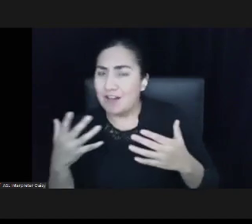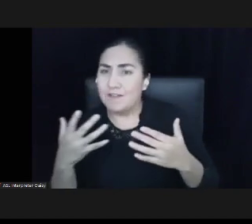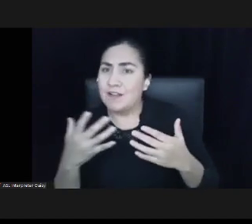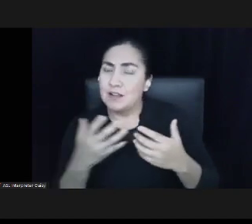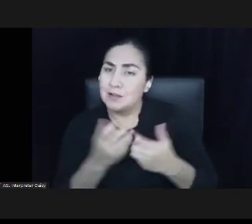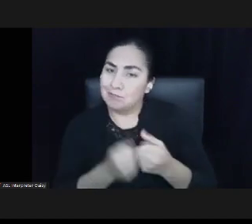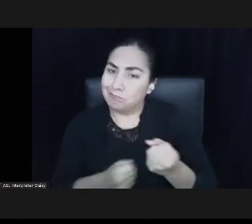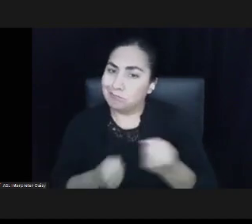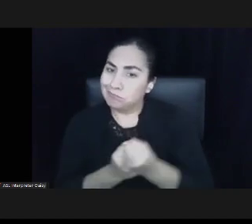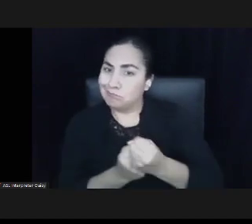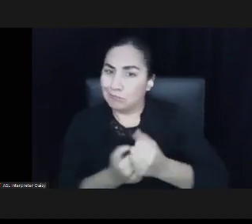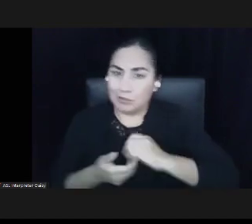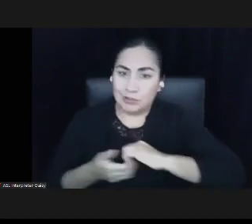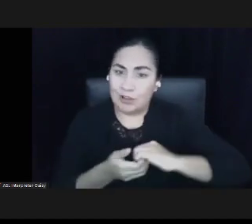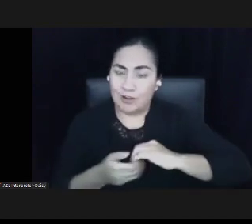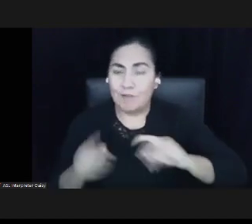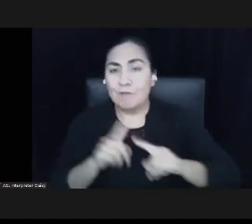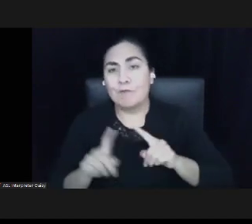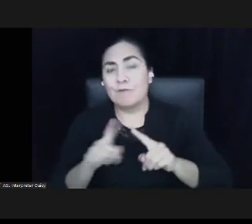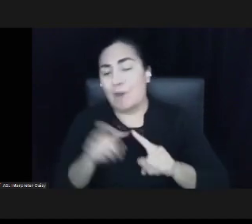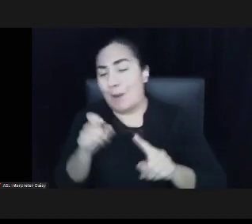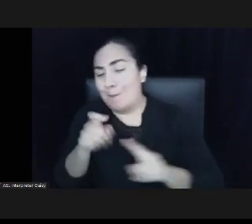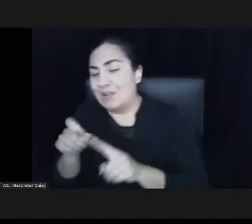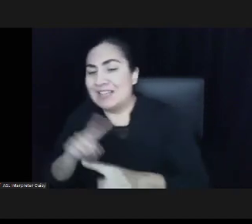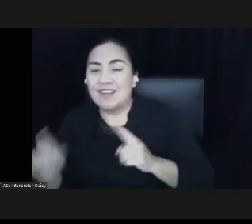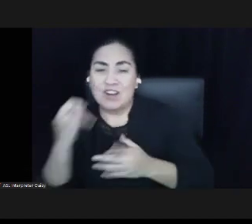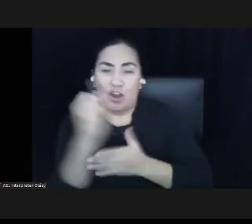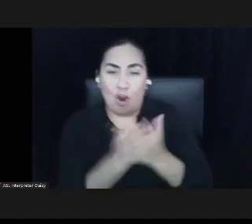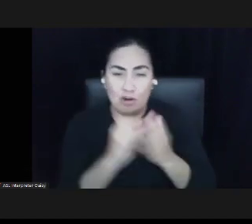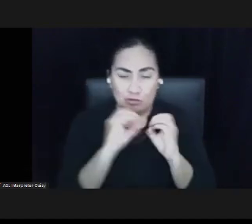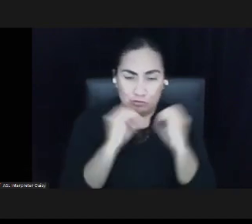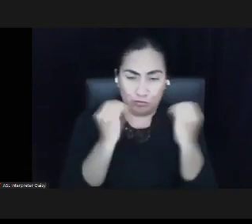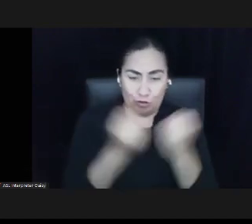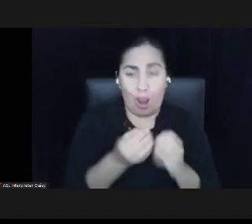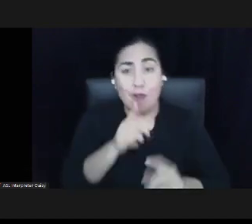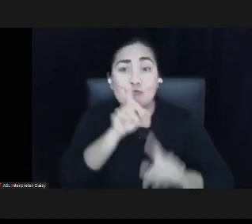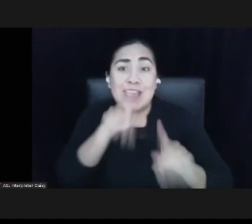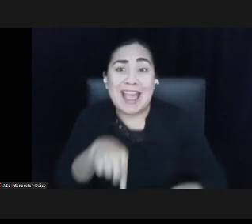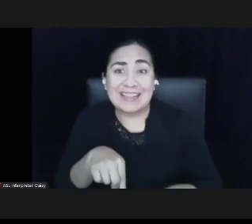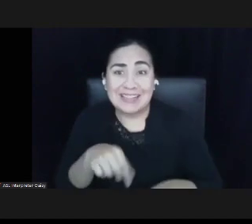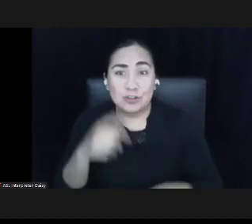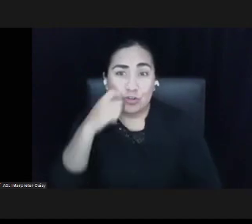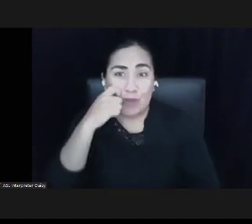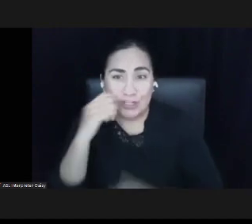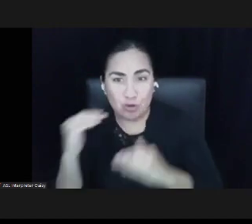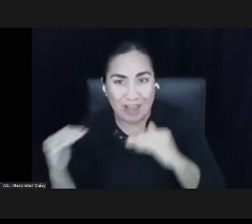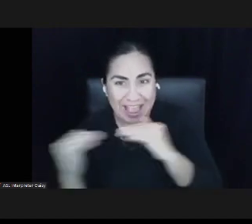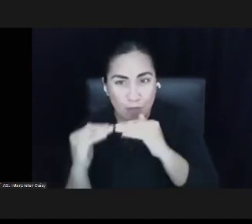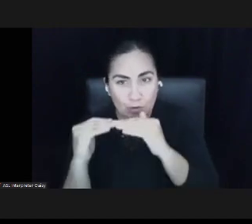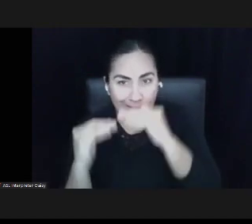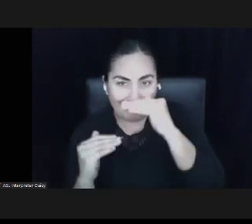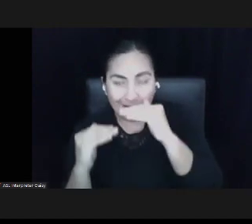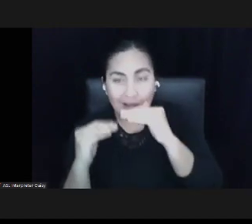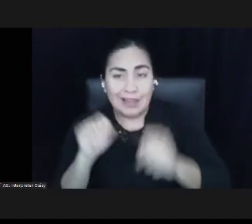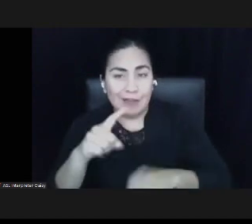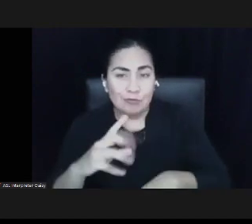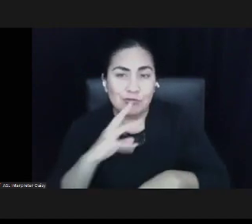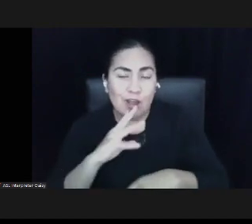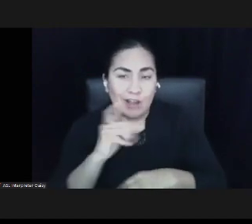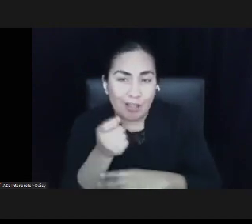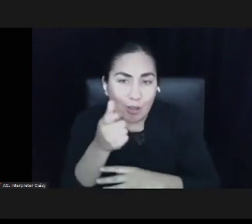arts organizations in reaction to racial equity. Can you talk a little bit more about what this would look like ideally?